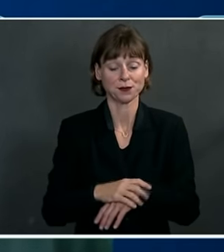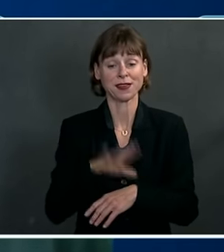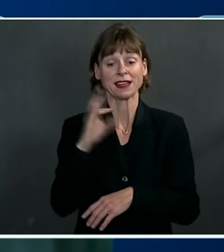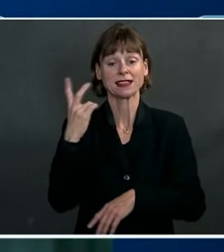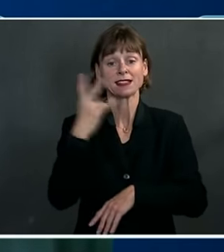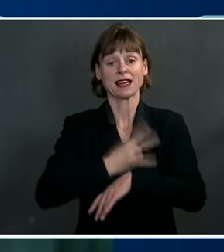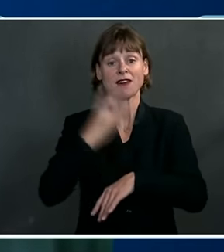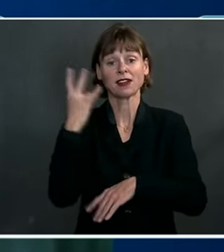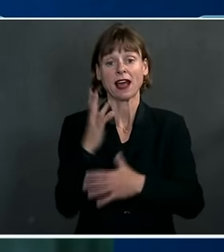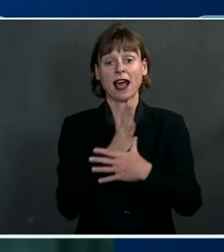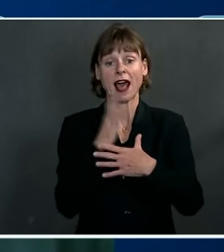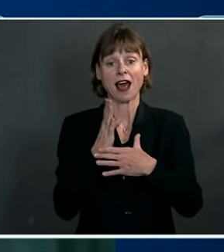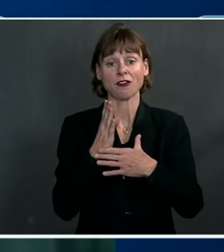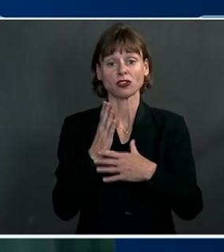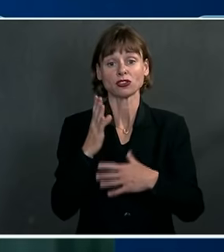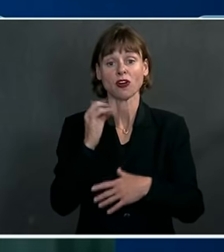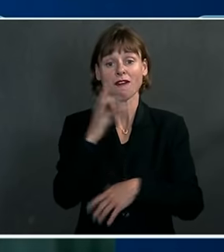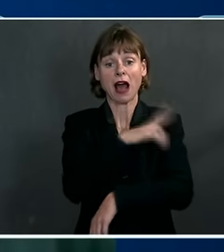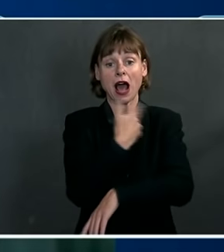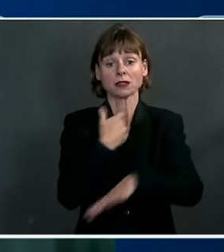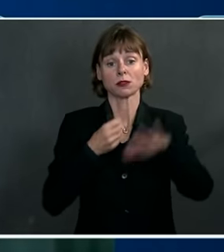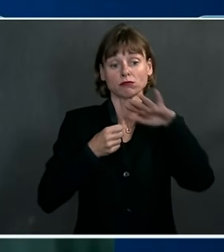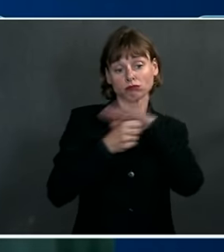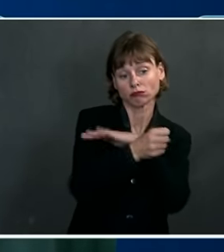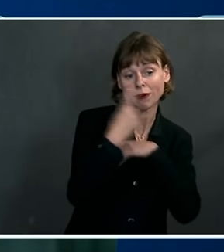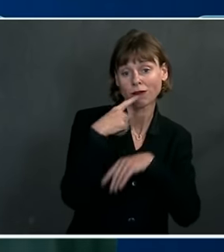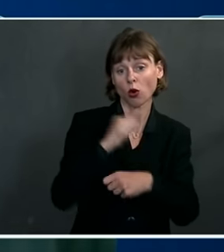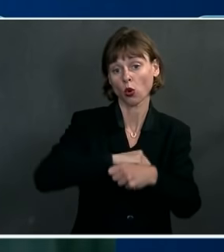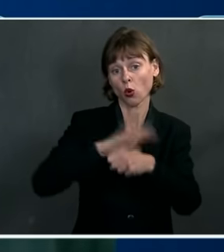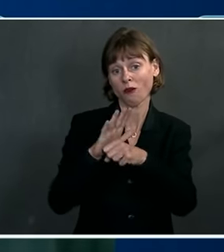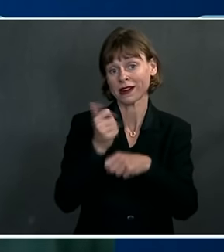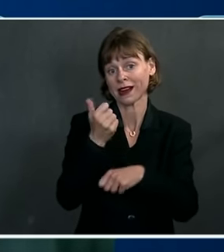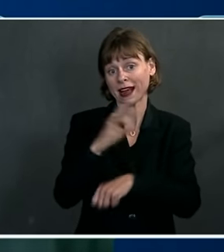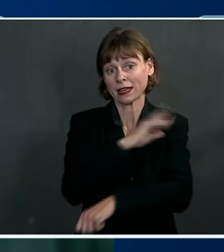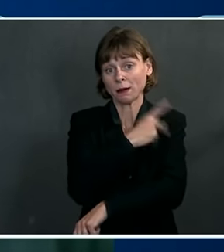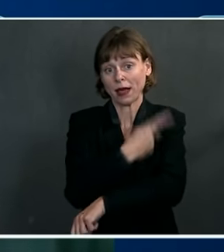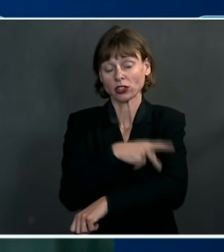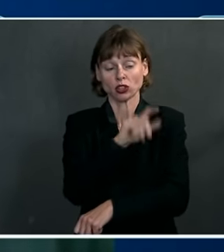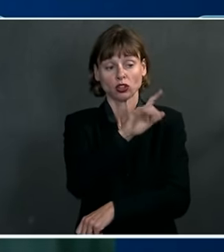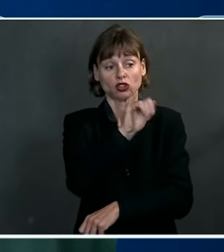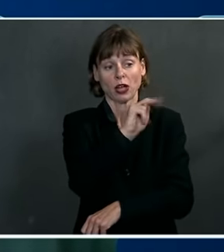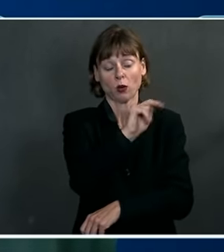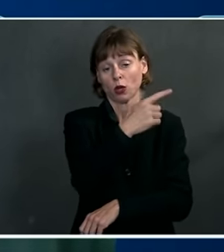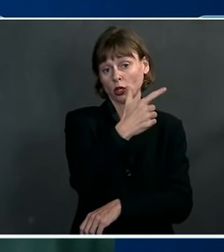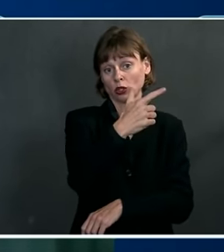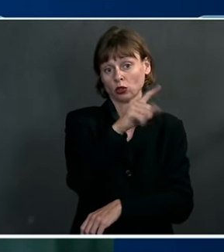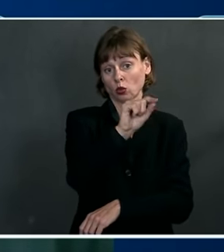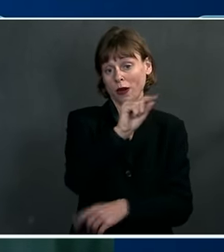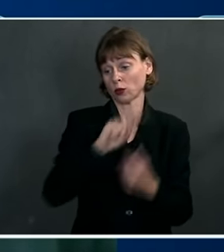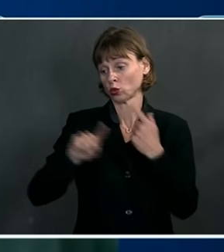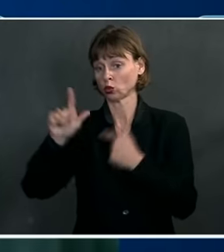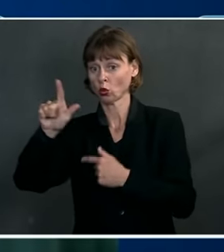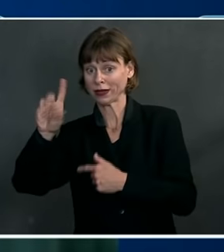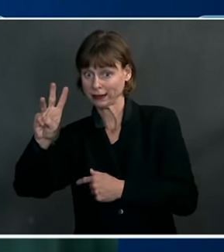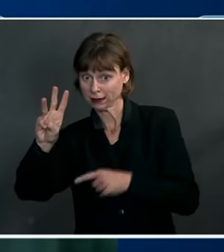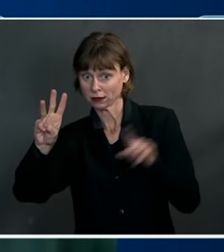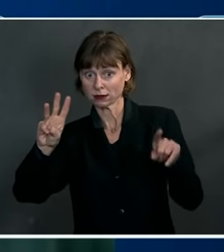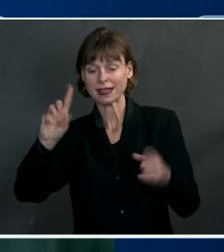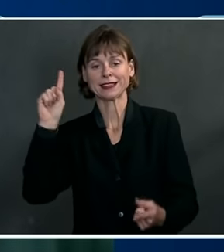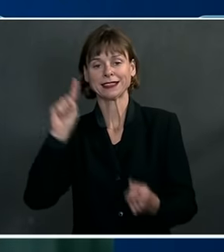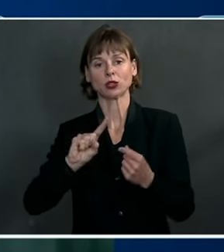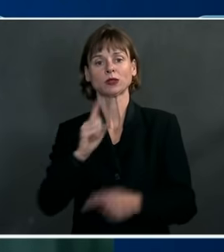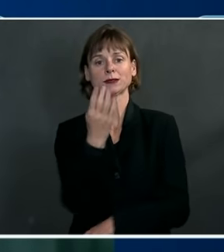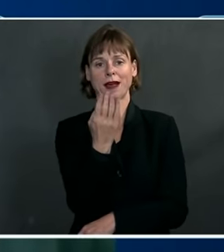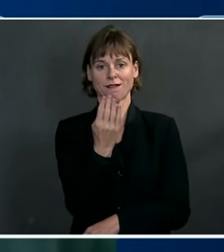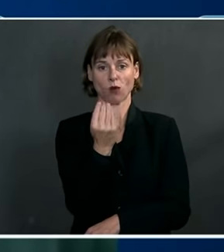average of new hospital admissions of patients with COVID-19 during the week of January 20th to January 26th decreased by